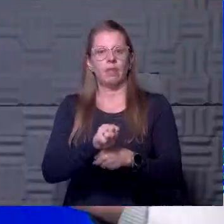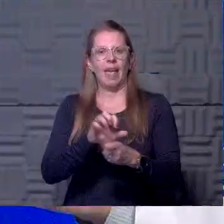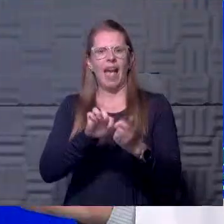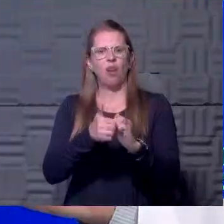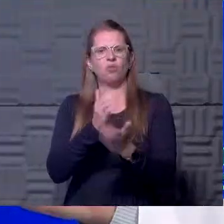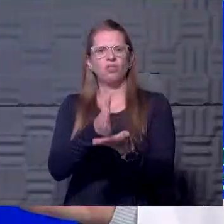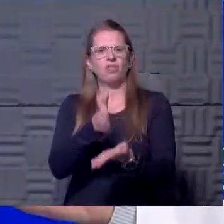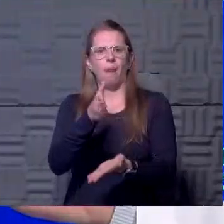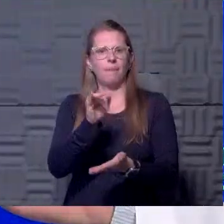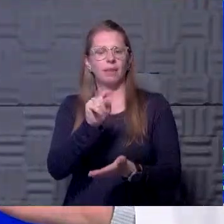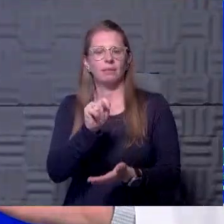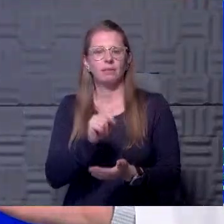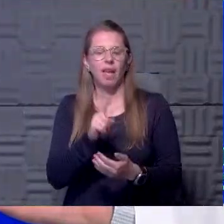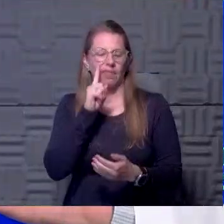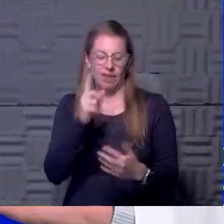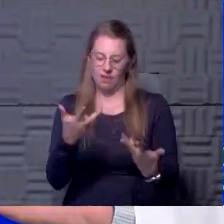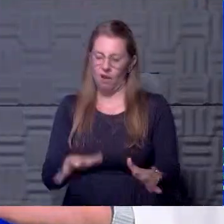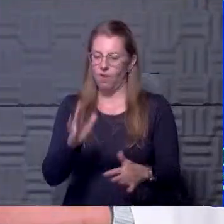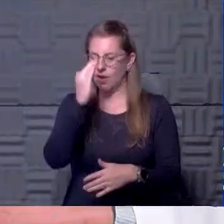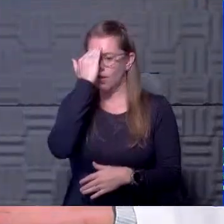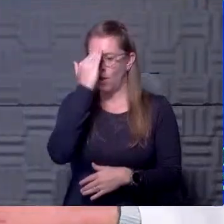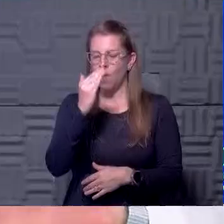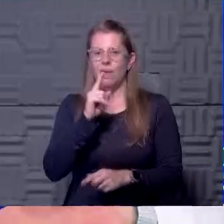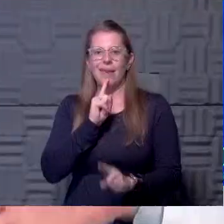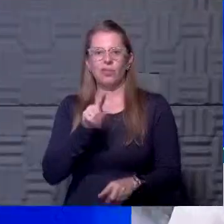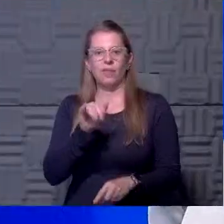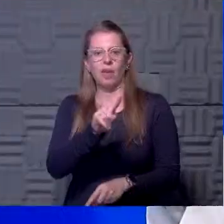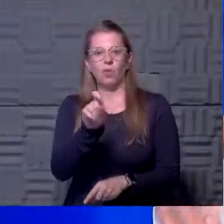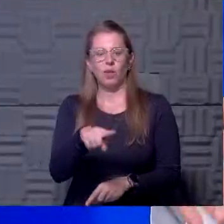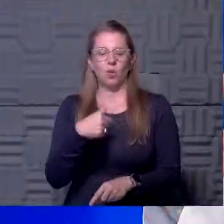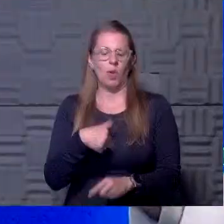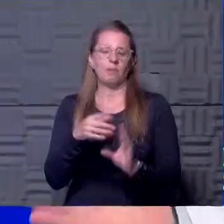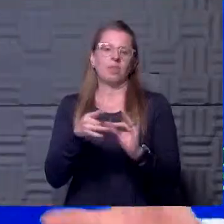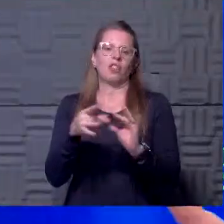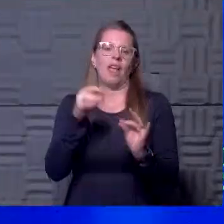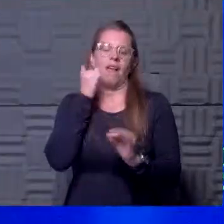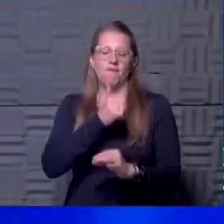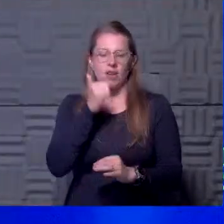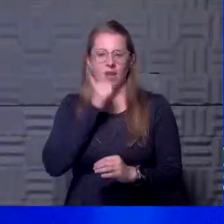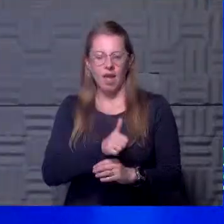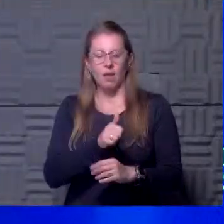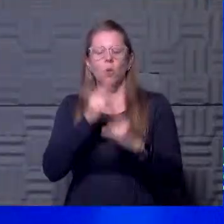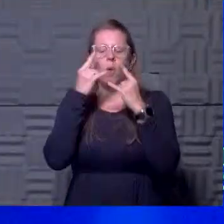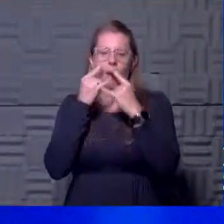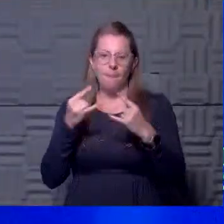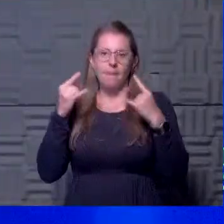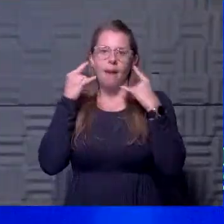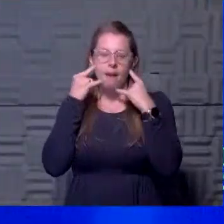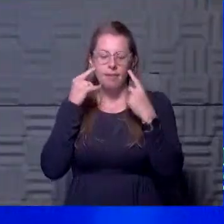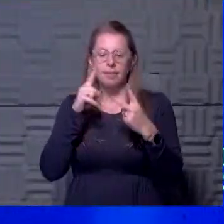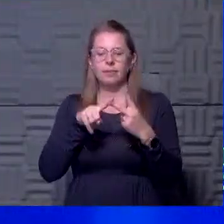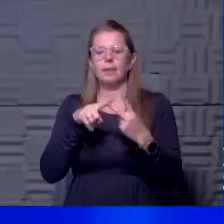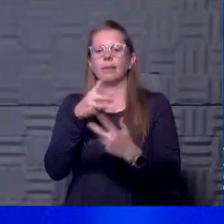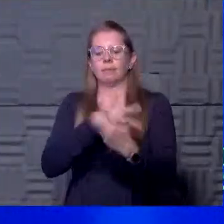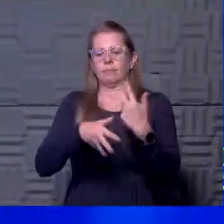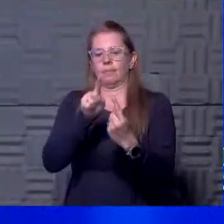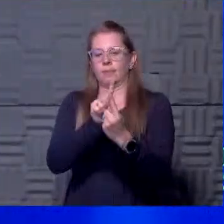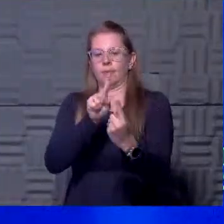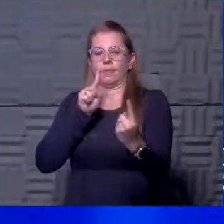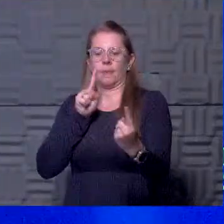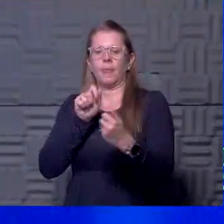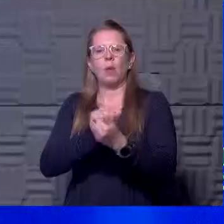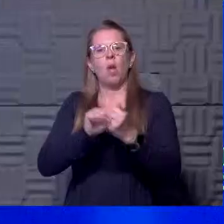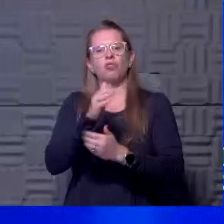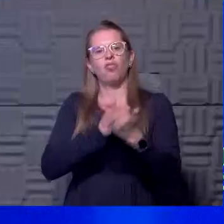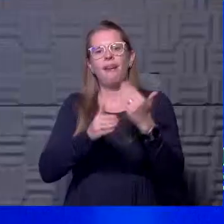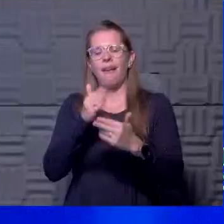do you stop it? Well, I think you already know the answer to that question as we say it every day, wear a mask, keep your distance, wash